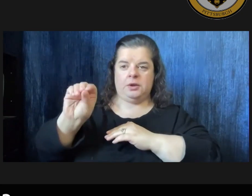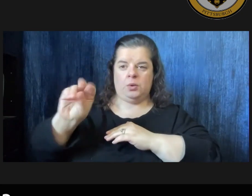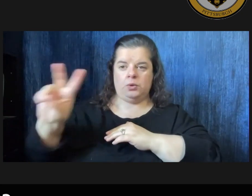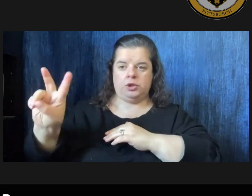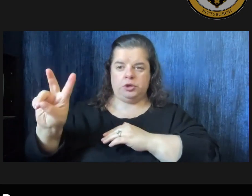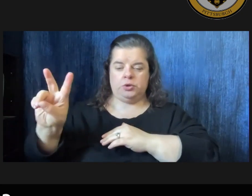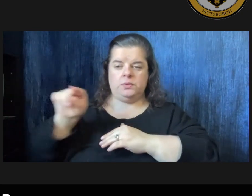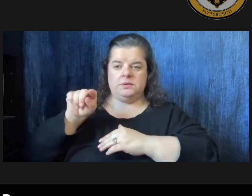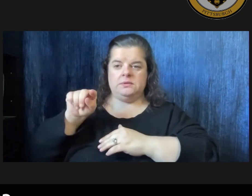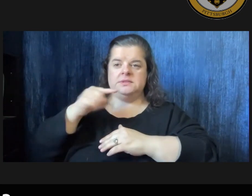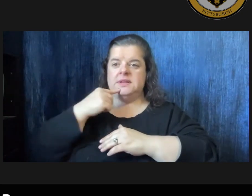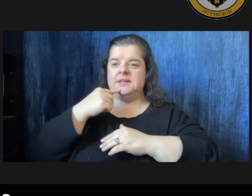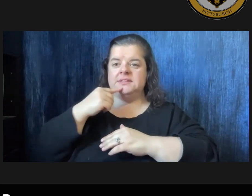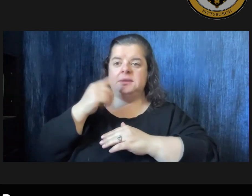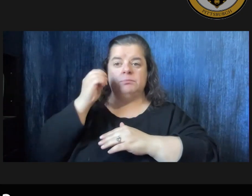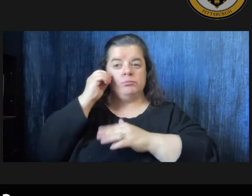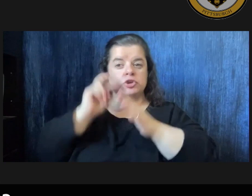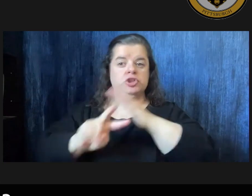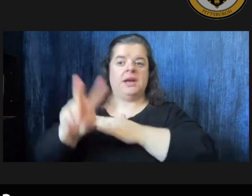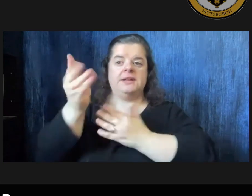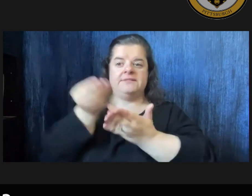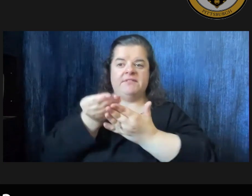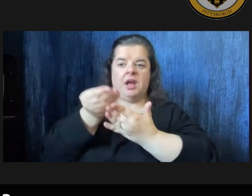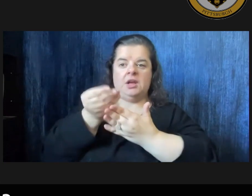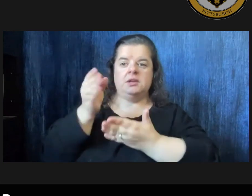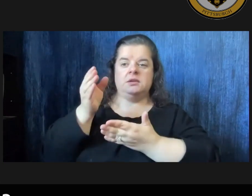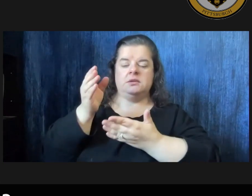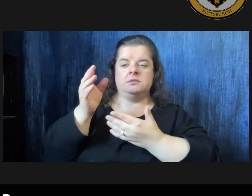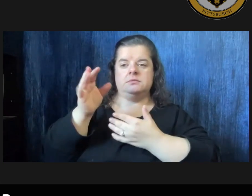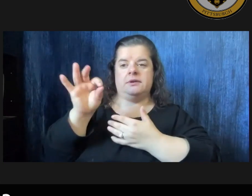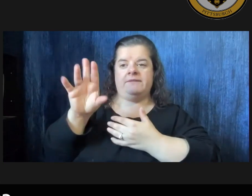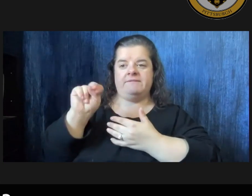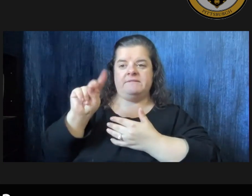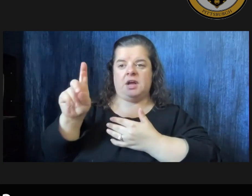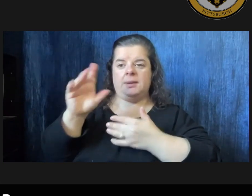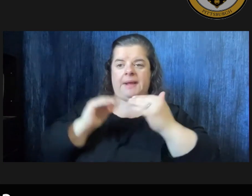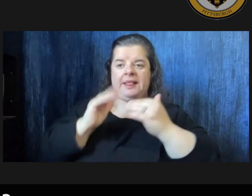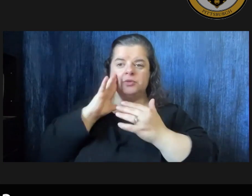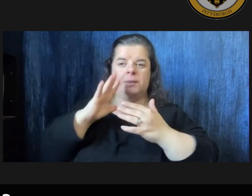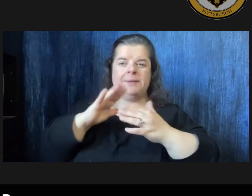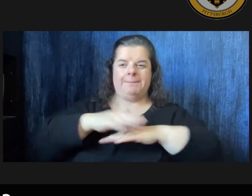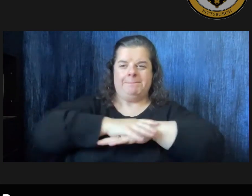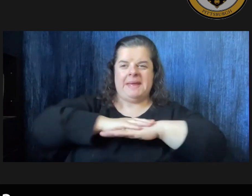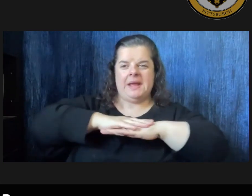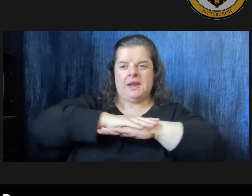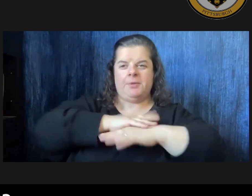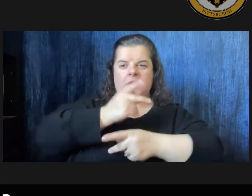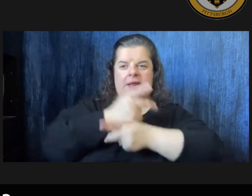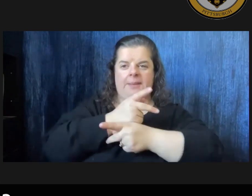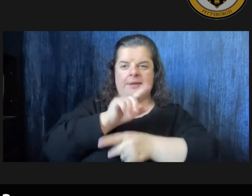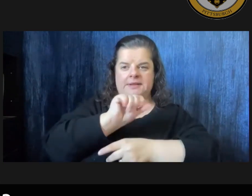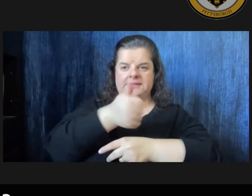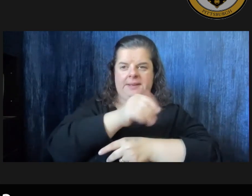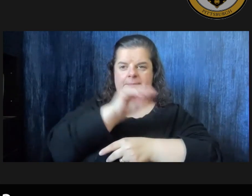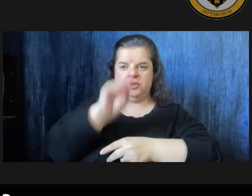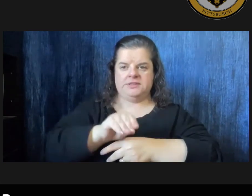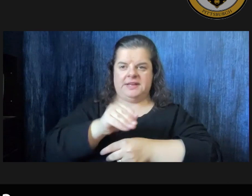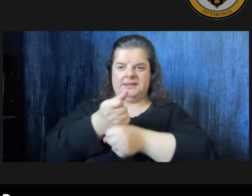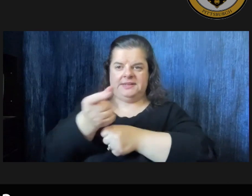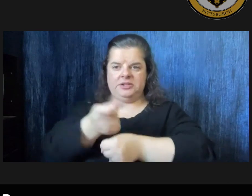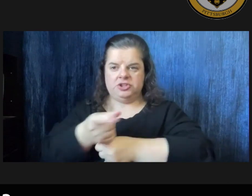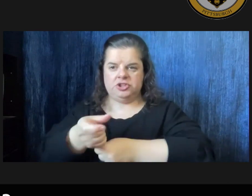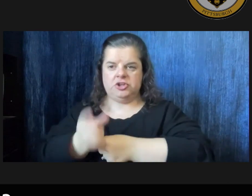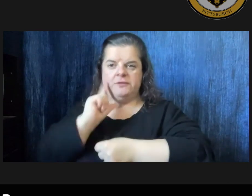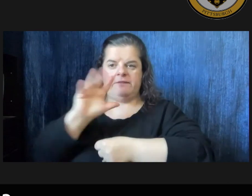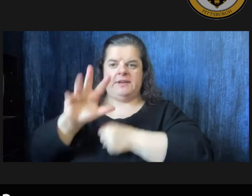the projected fund balance shall be minimally maintained at 10 percent through each year of the five